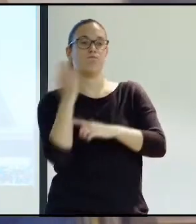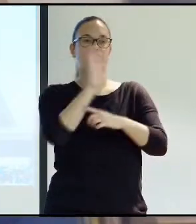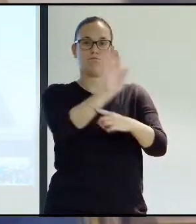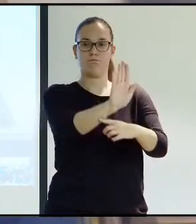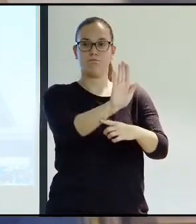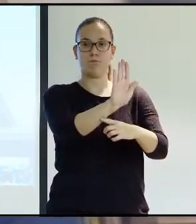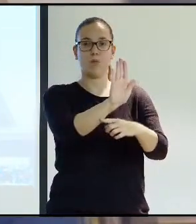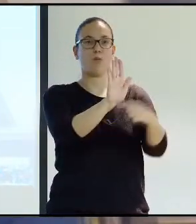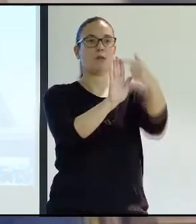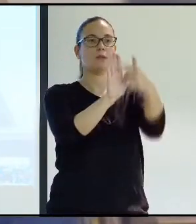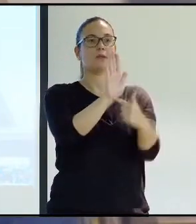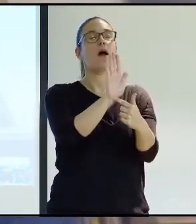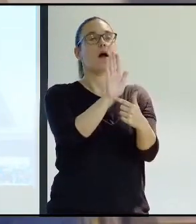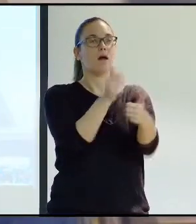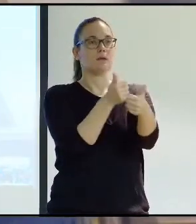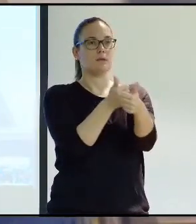to the Toledo Pact.